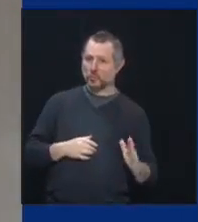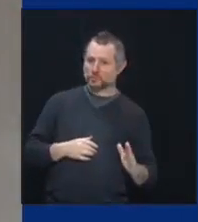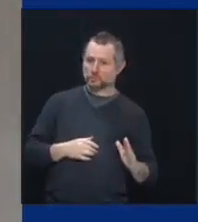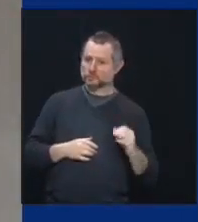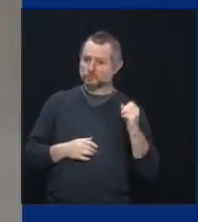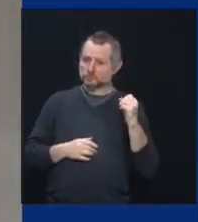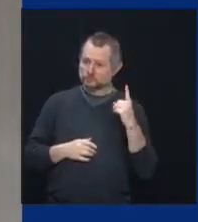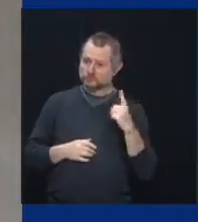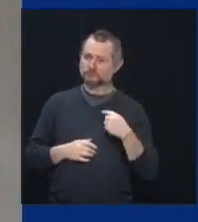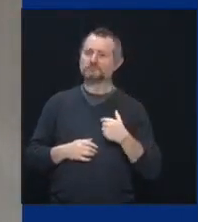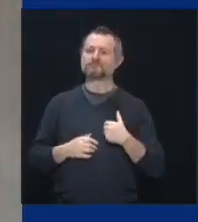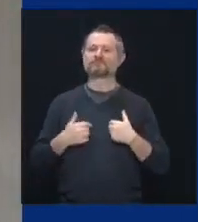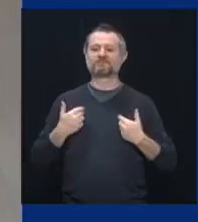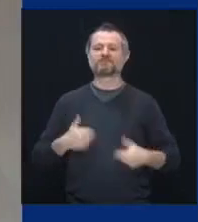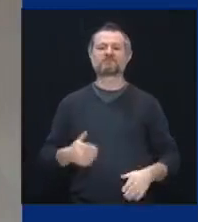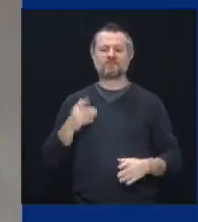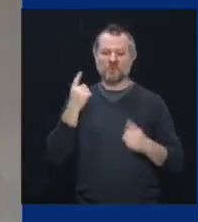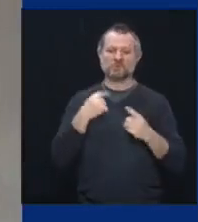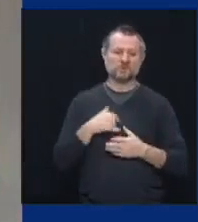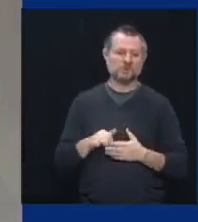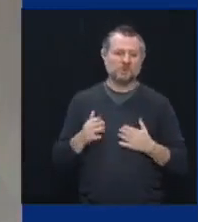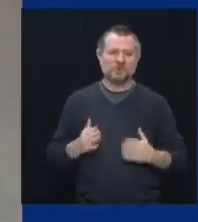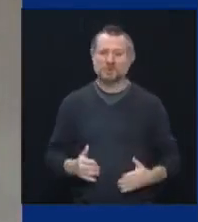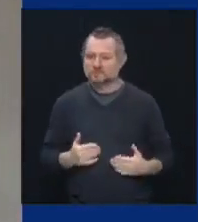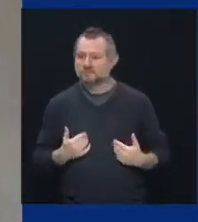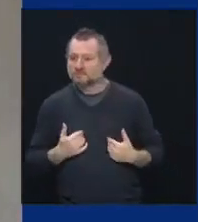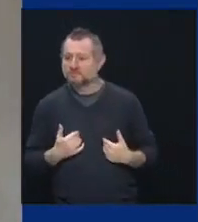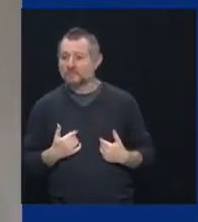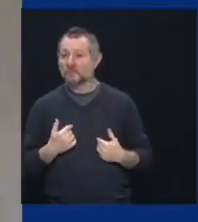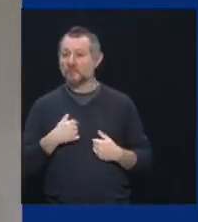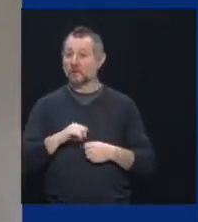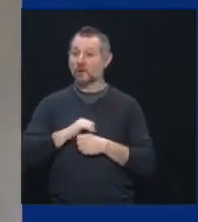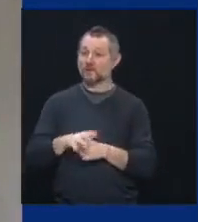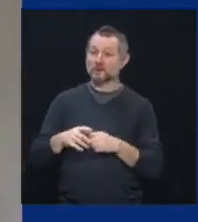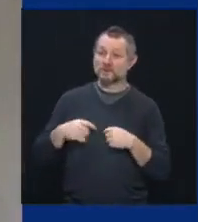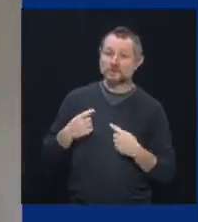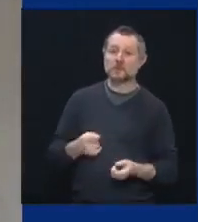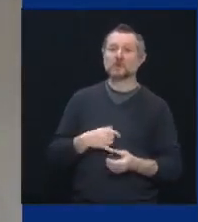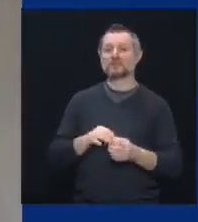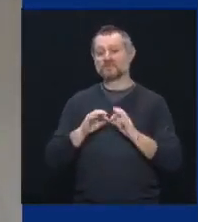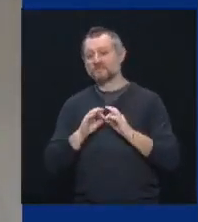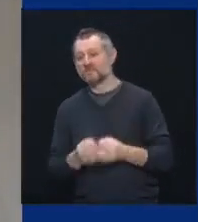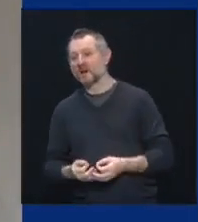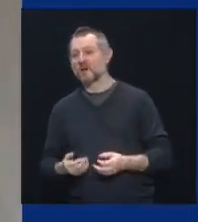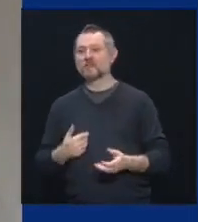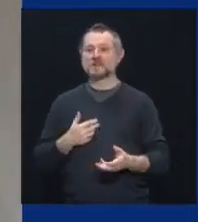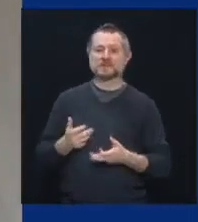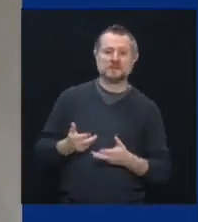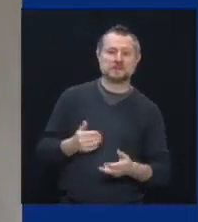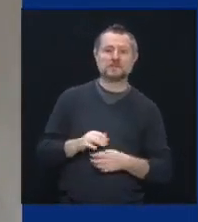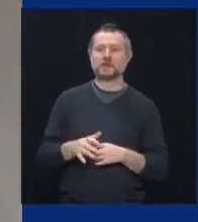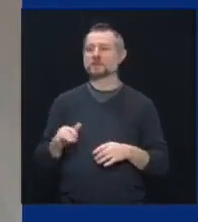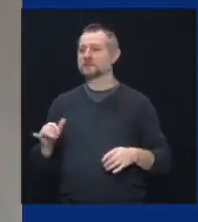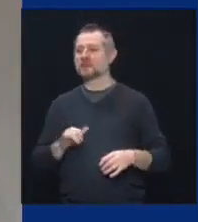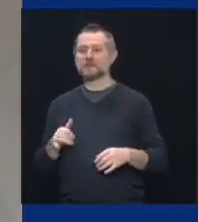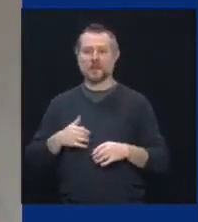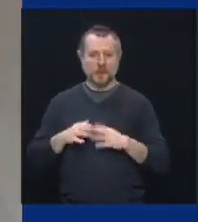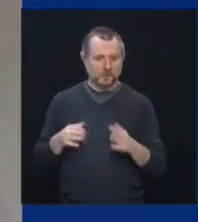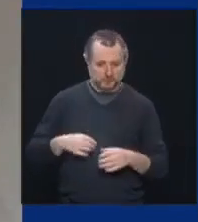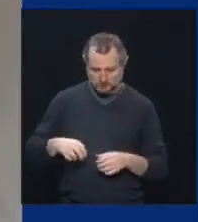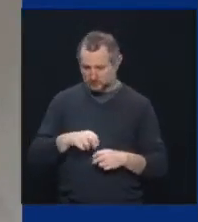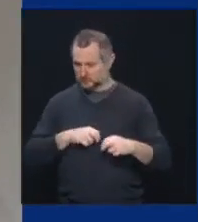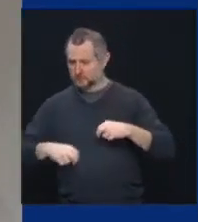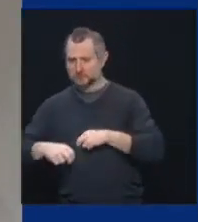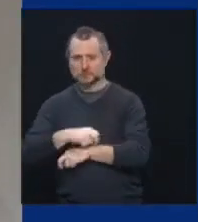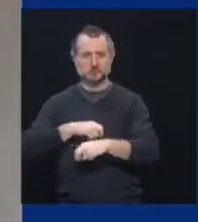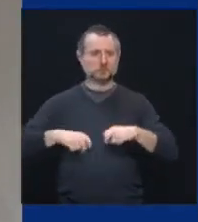dealing with this COVID the past year, my family battling it, know, us being, you know, kind of stuck in the house, not being able to go to games, do things that